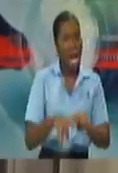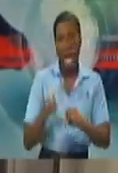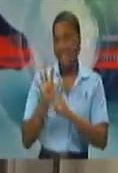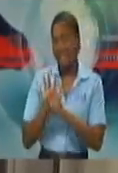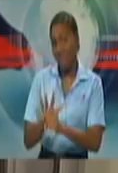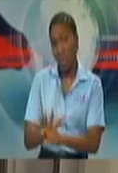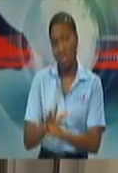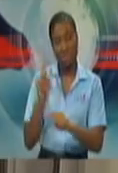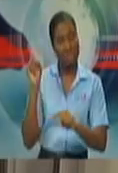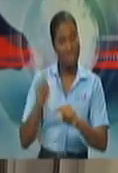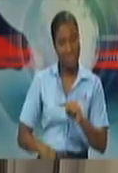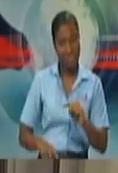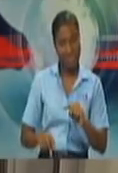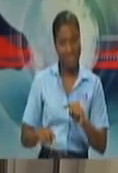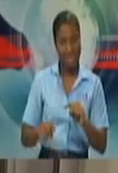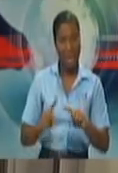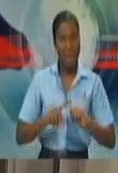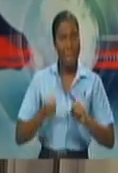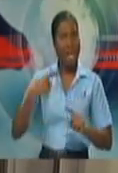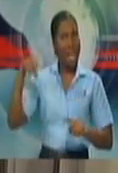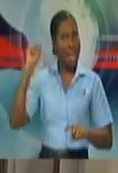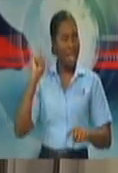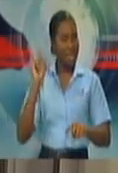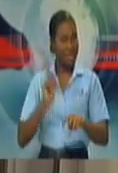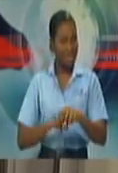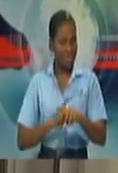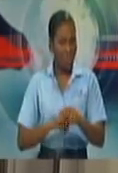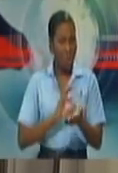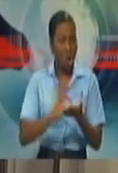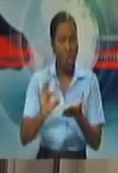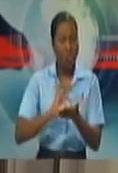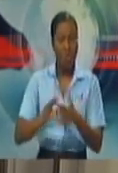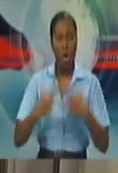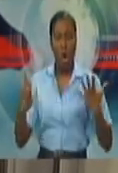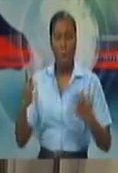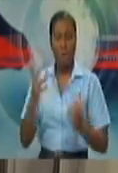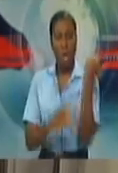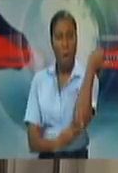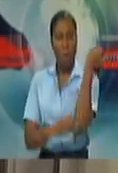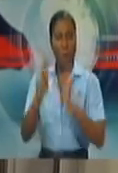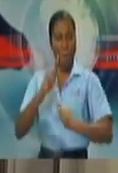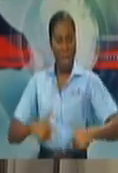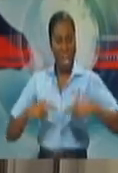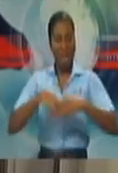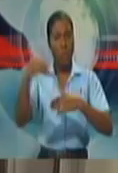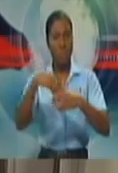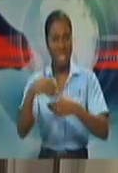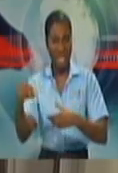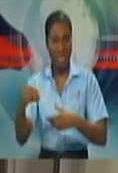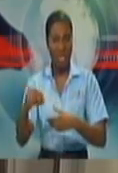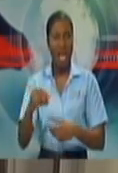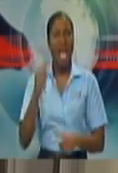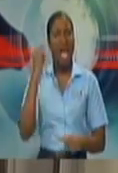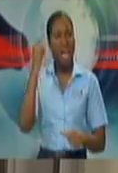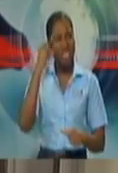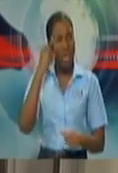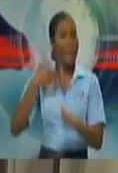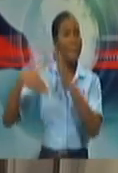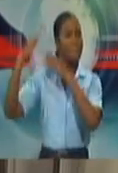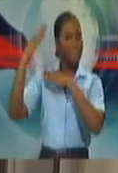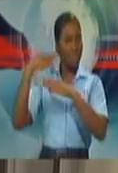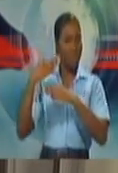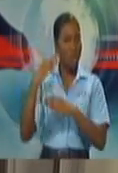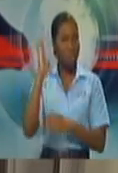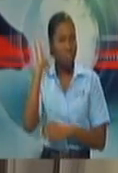don't want to code the figures, but Minister Robertson-Regis addressed the issue of the homeless being given the